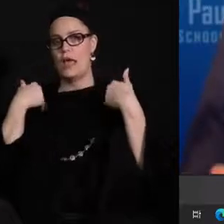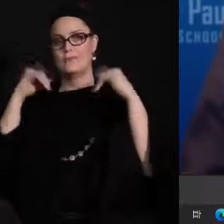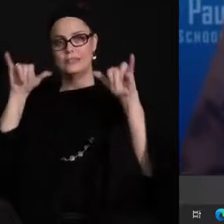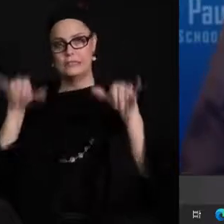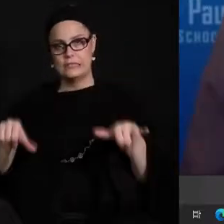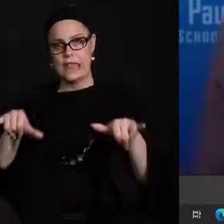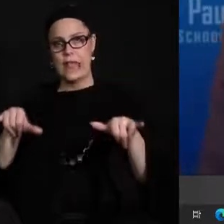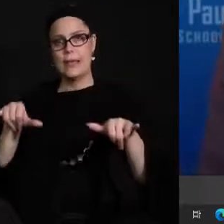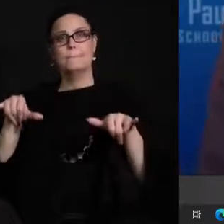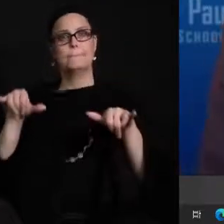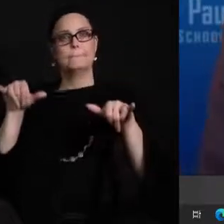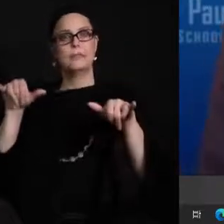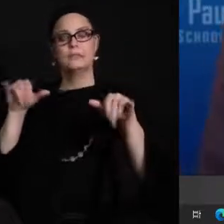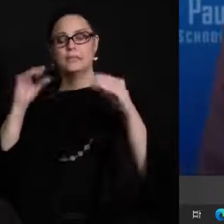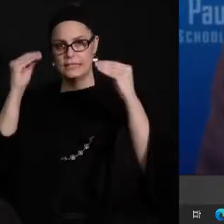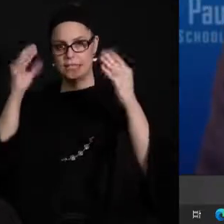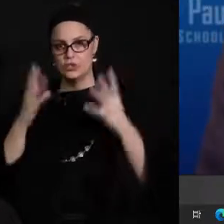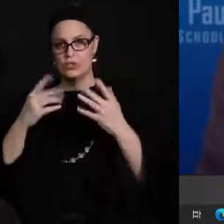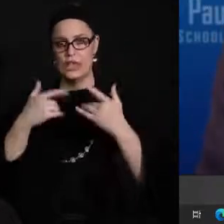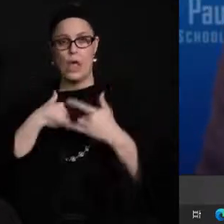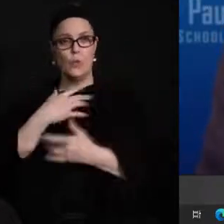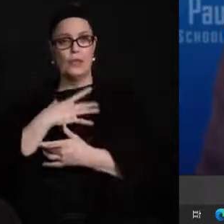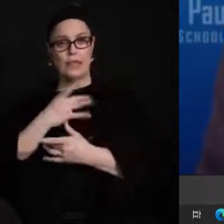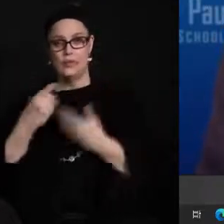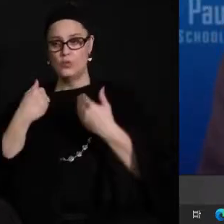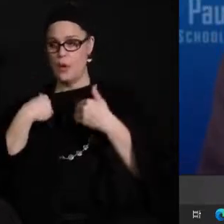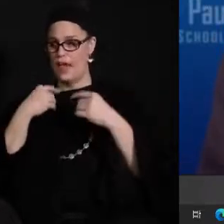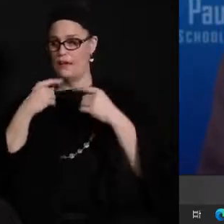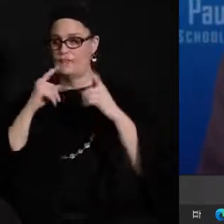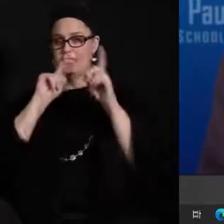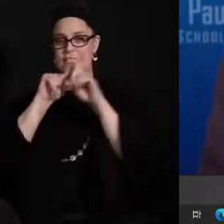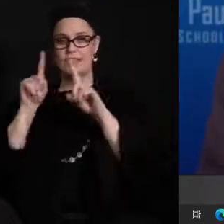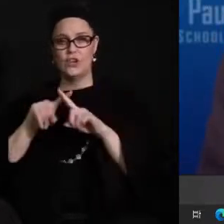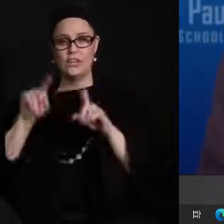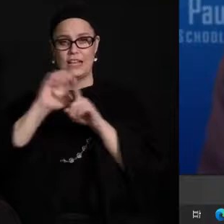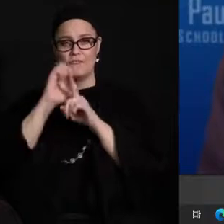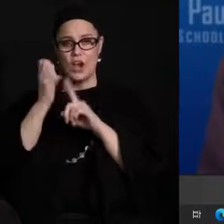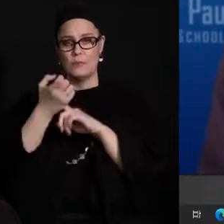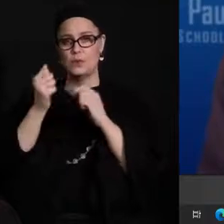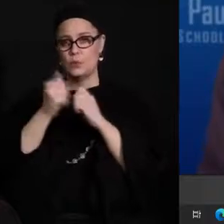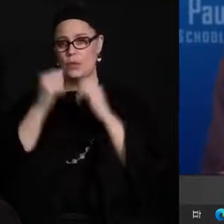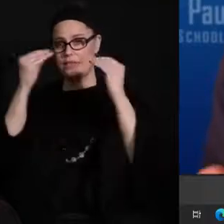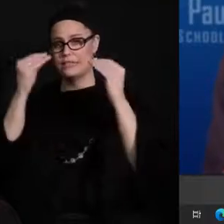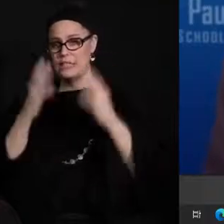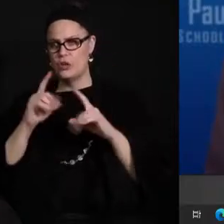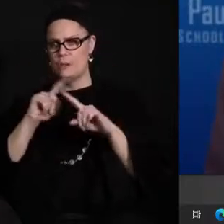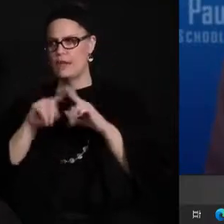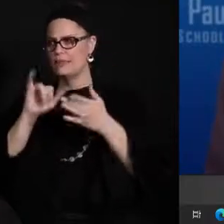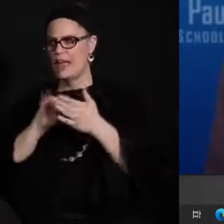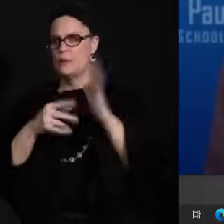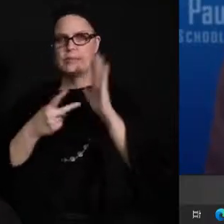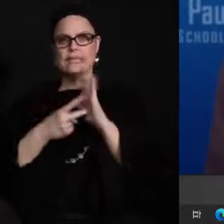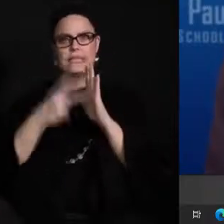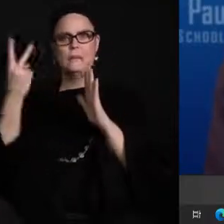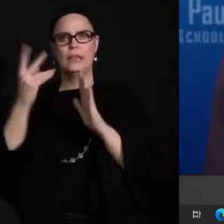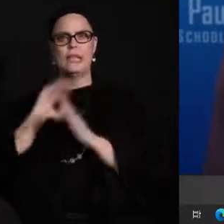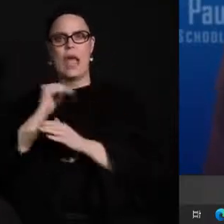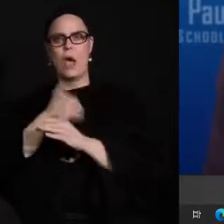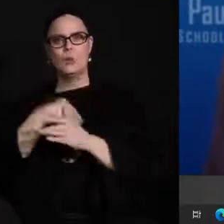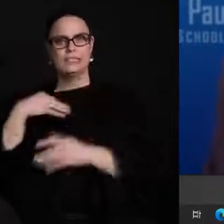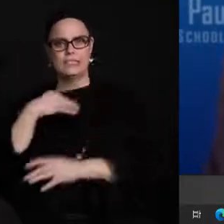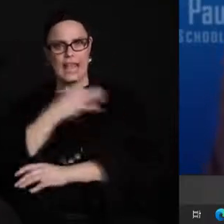to create you know different virtual environments with teachers but that would that would essentially be doubling our staff in